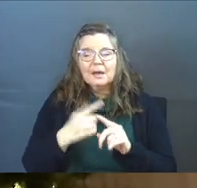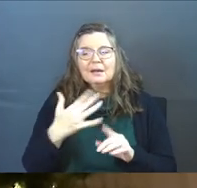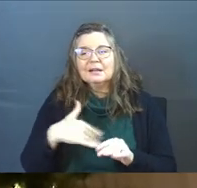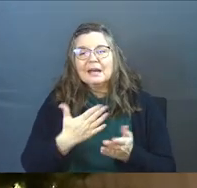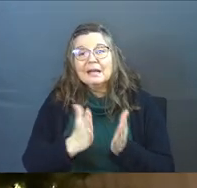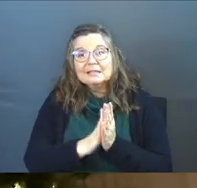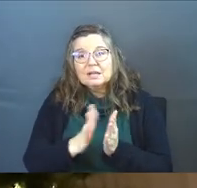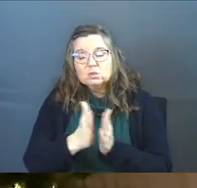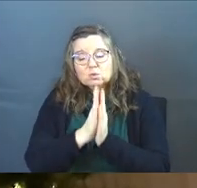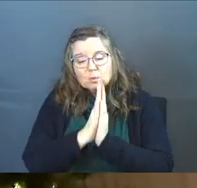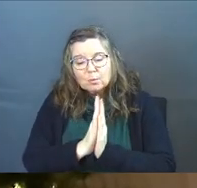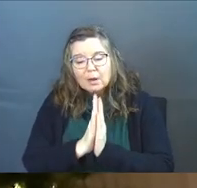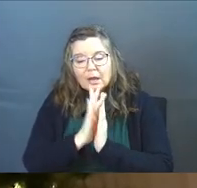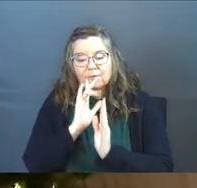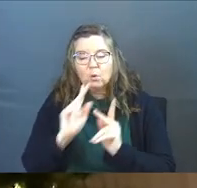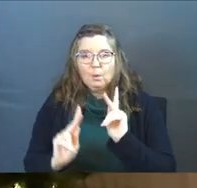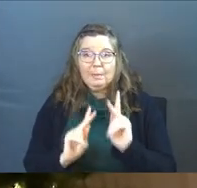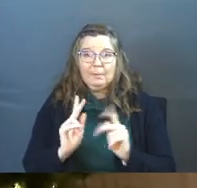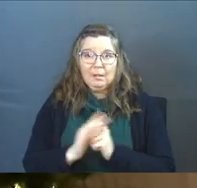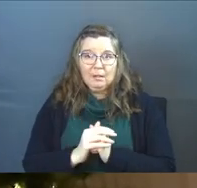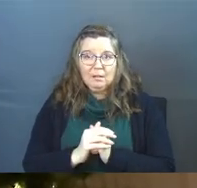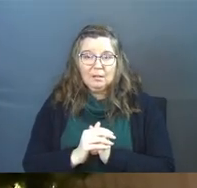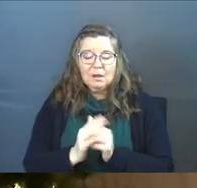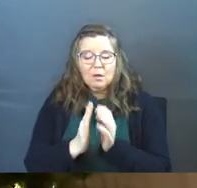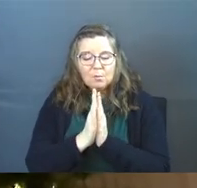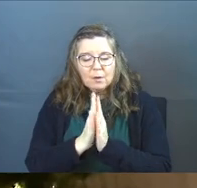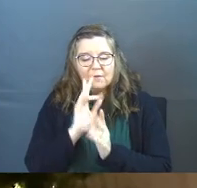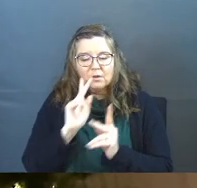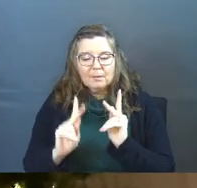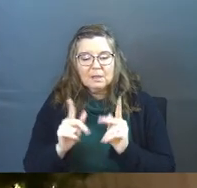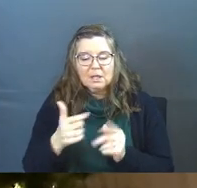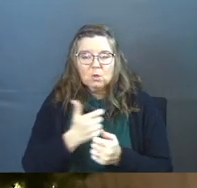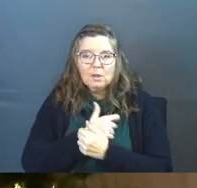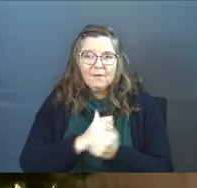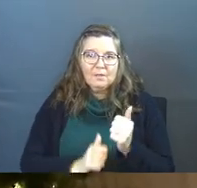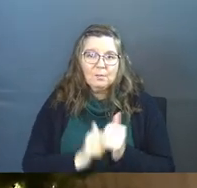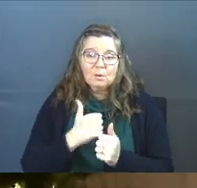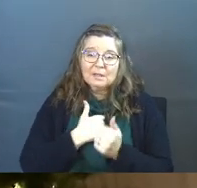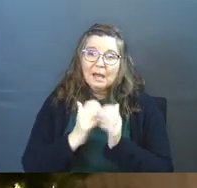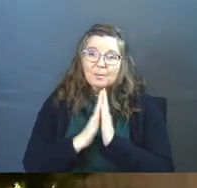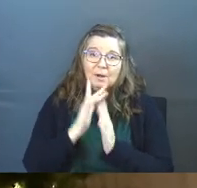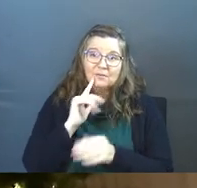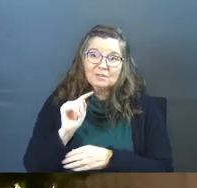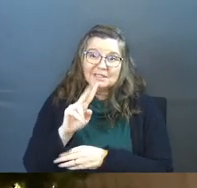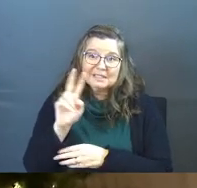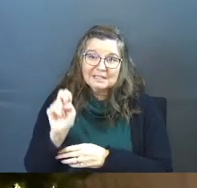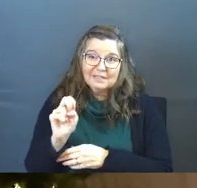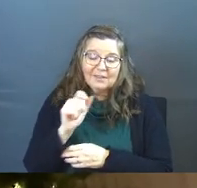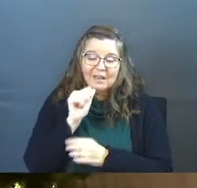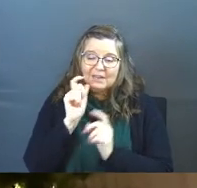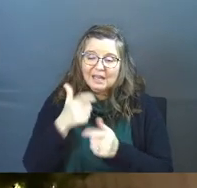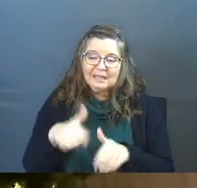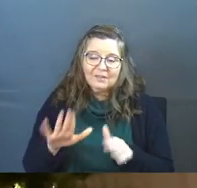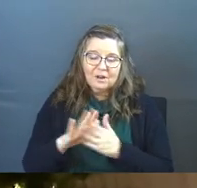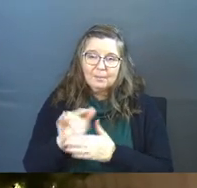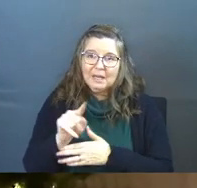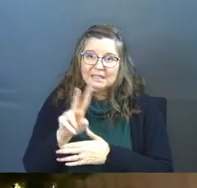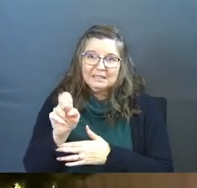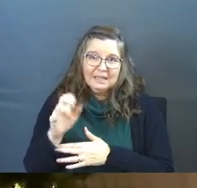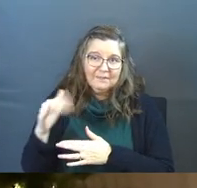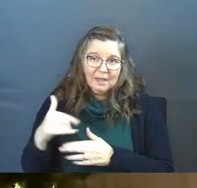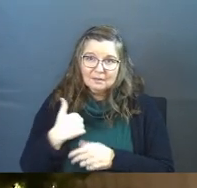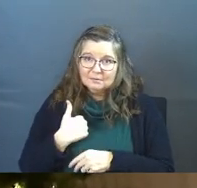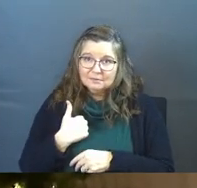But can I just ask you to pray for your people? Pray for the people that you love the most. I'm praying for Steve. I haven't given up on Steve.